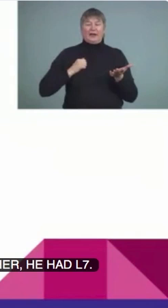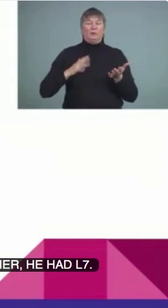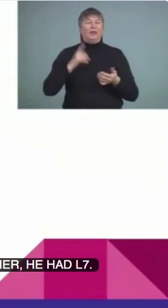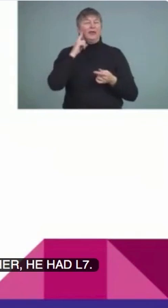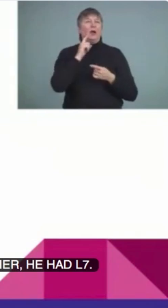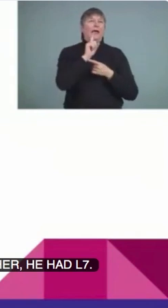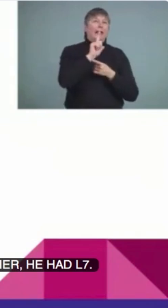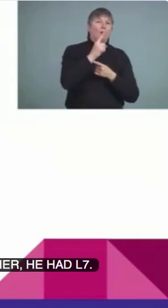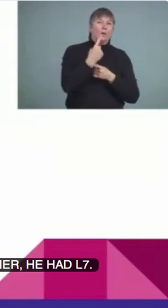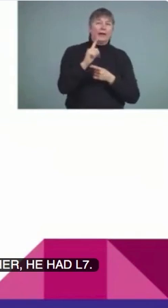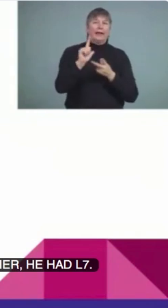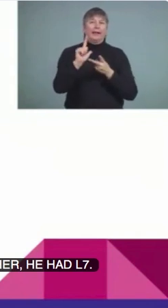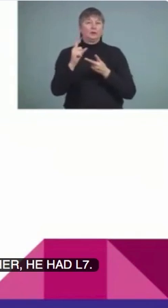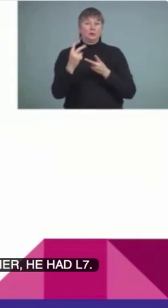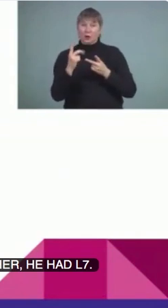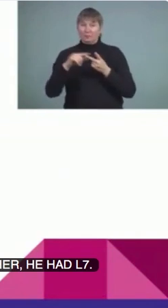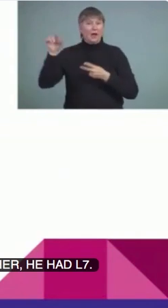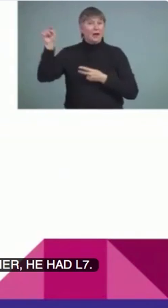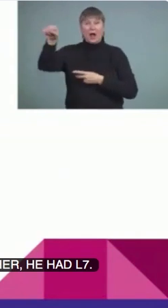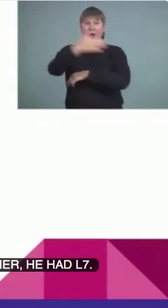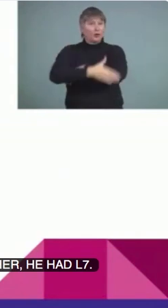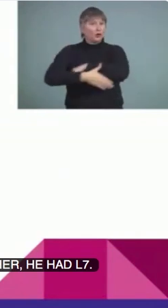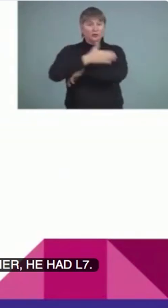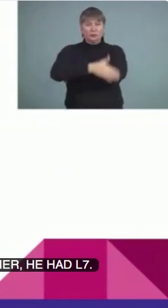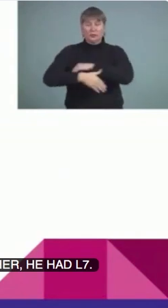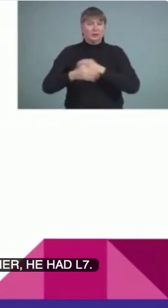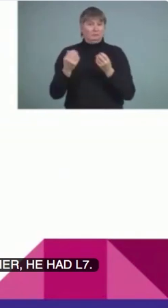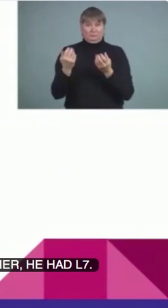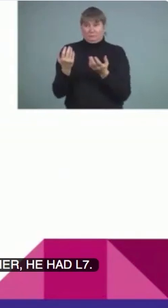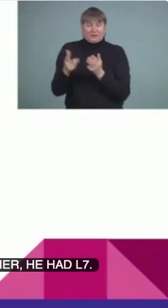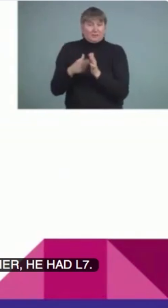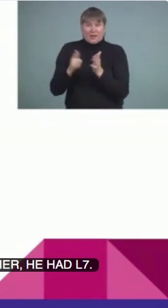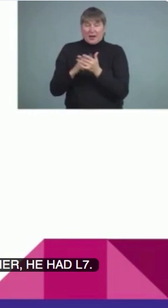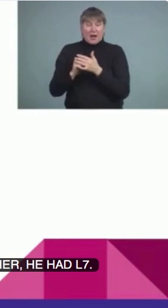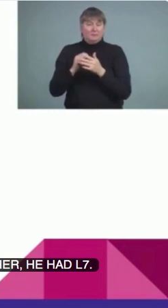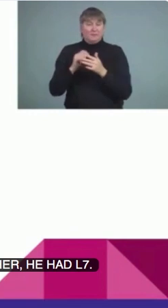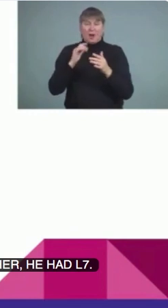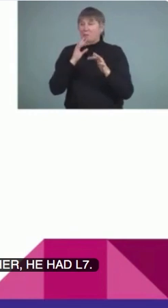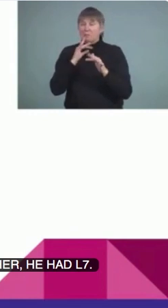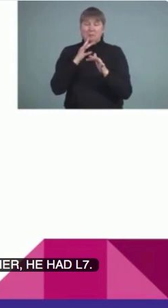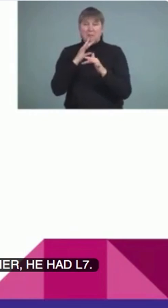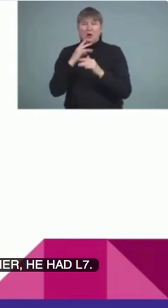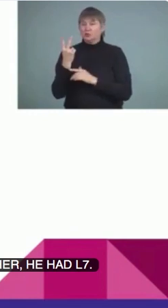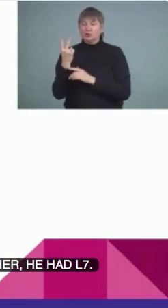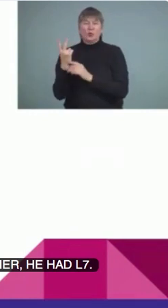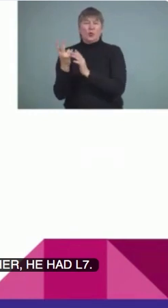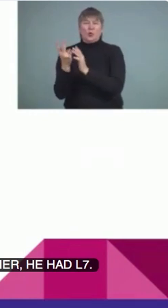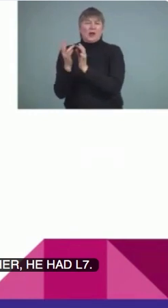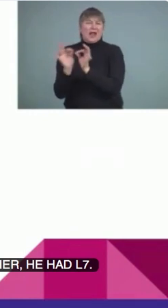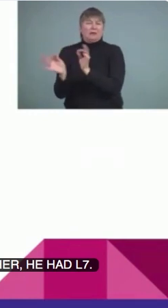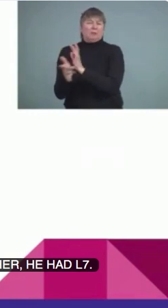is what we think of but in other places of the of the world typically they do speak two languages very very common.